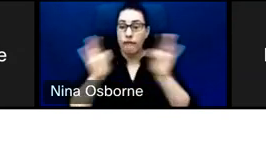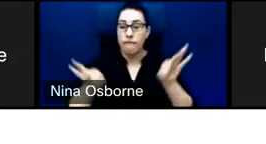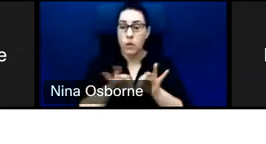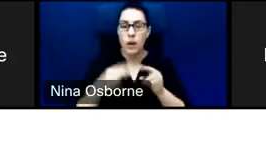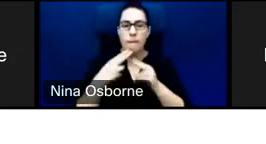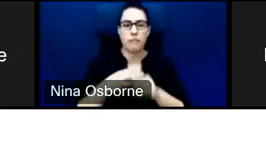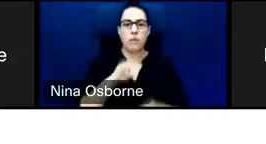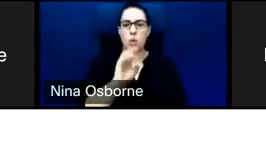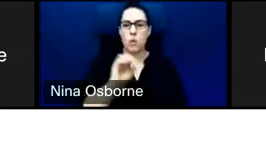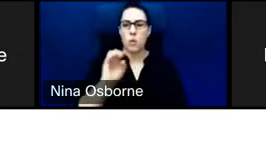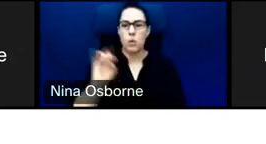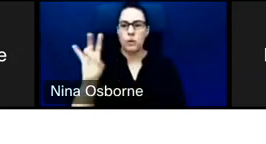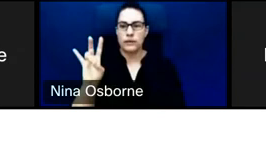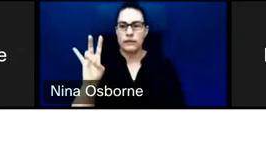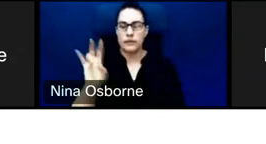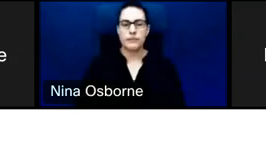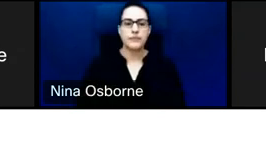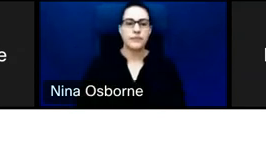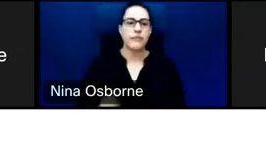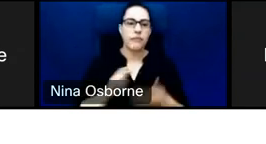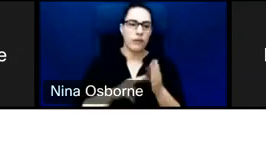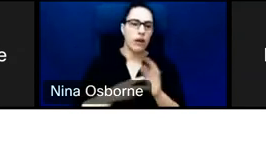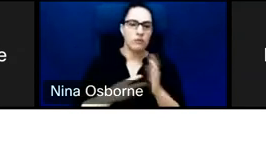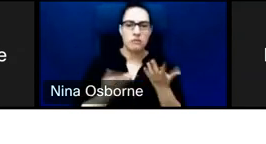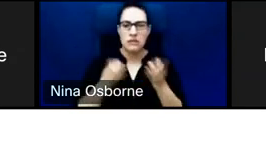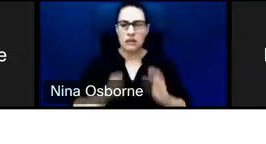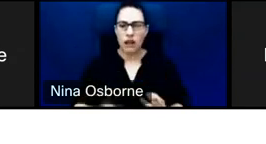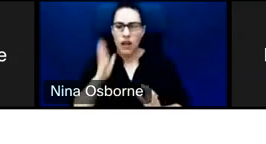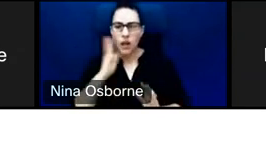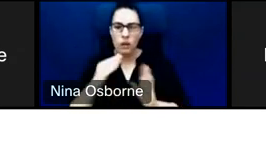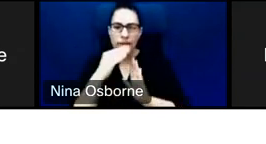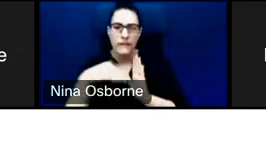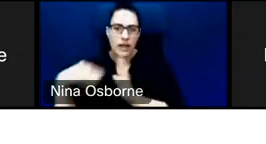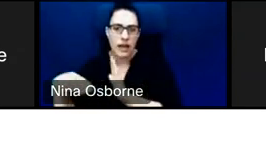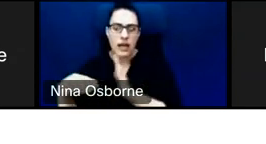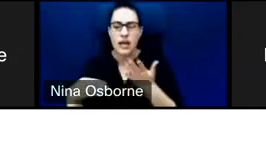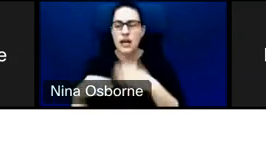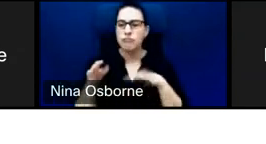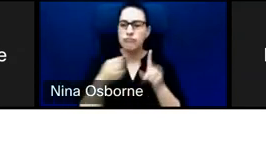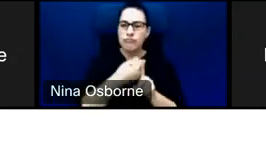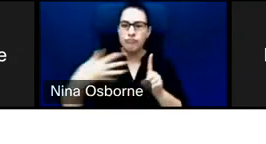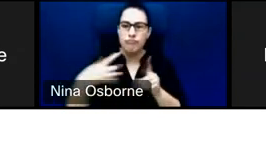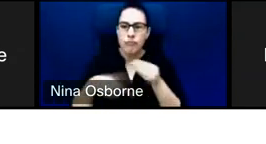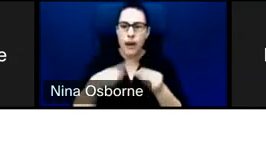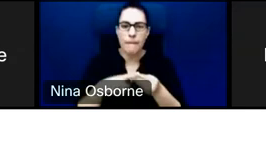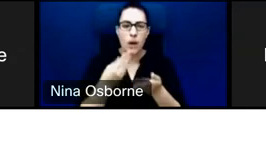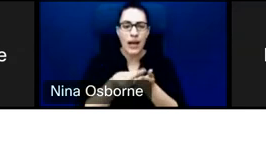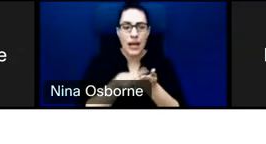and they will ask questions that speak to economic growth, to inclusion, as well as to innovations.